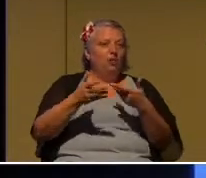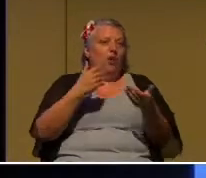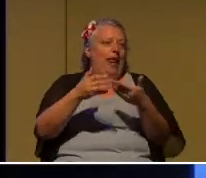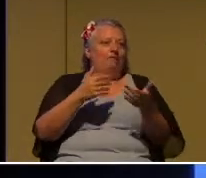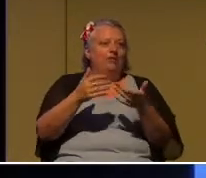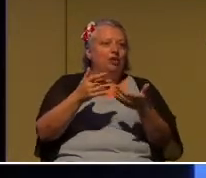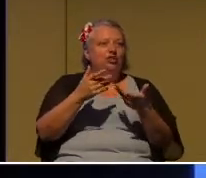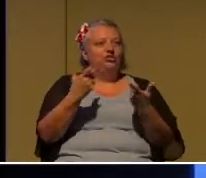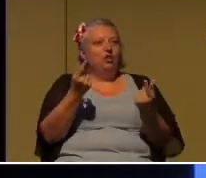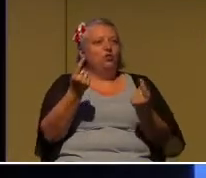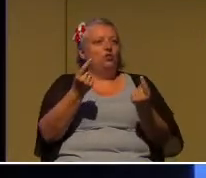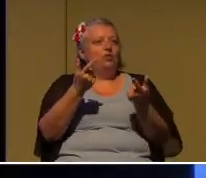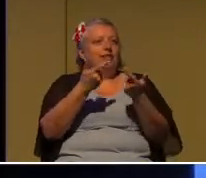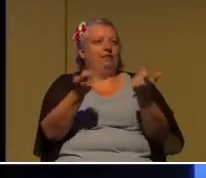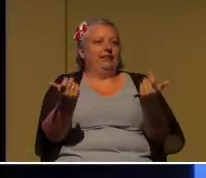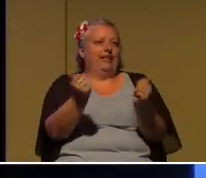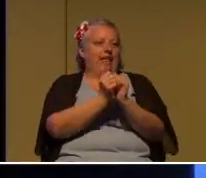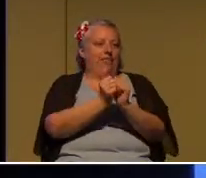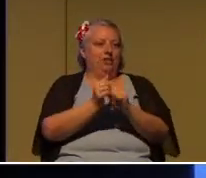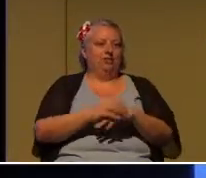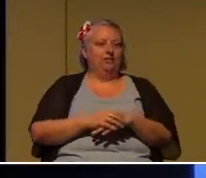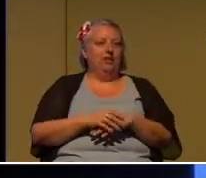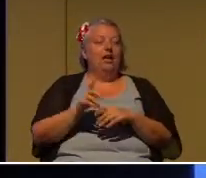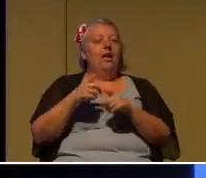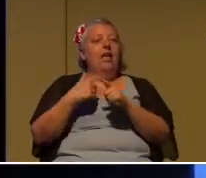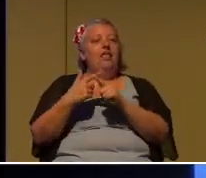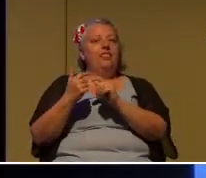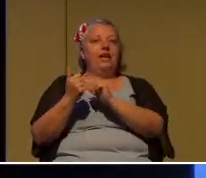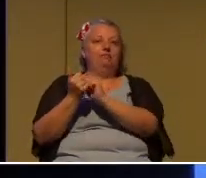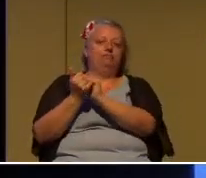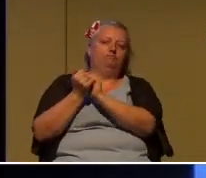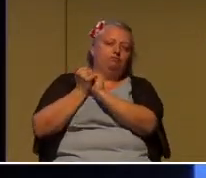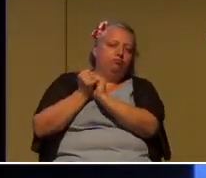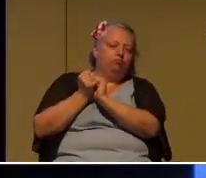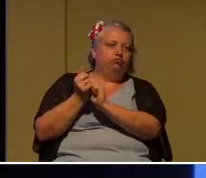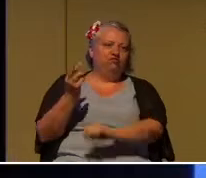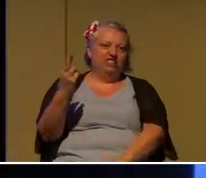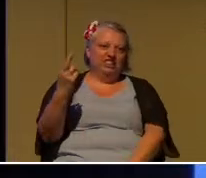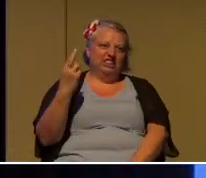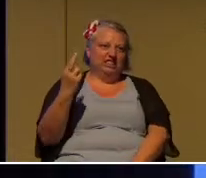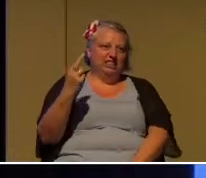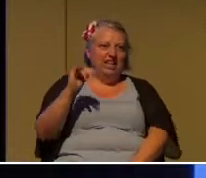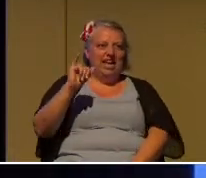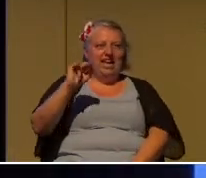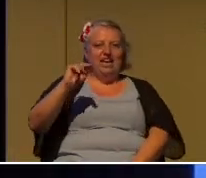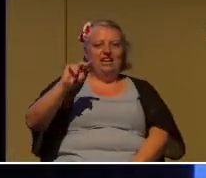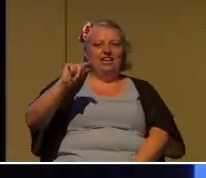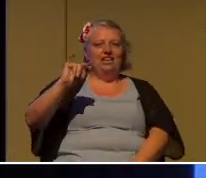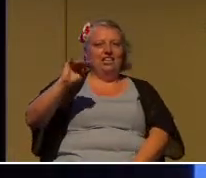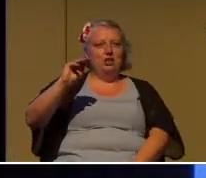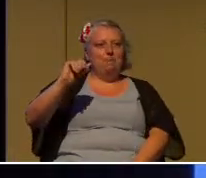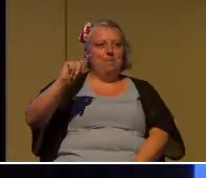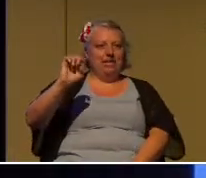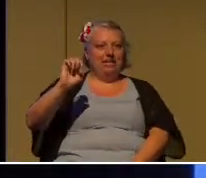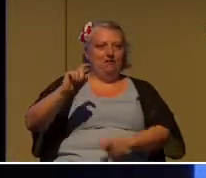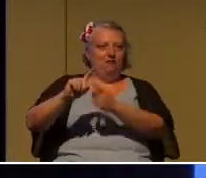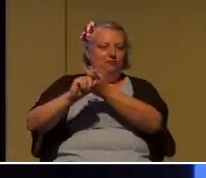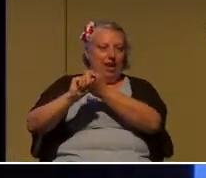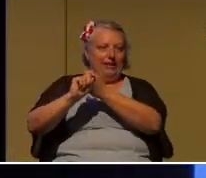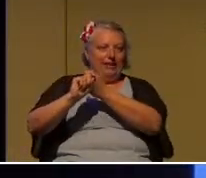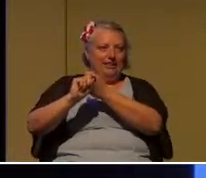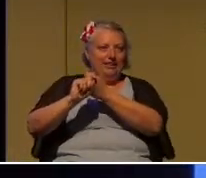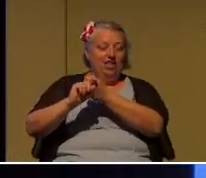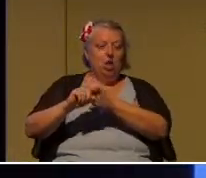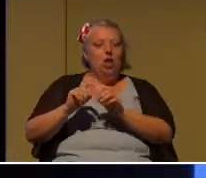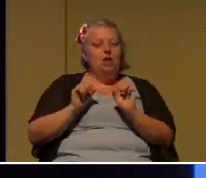you do together. And then there is an intimate relationship. And an intimate relationship is where you can